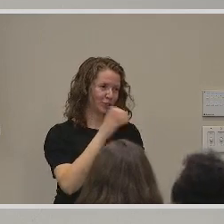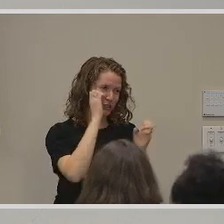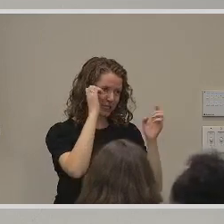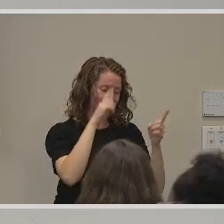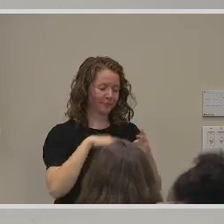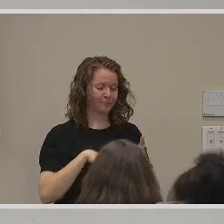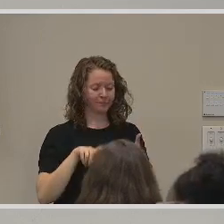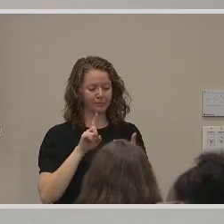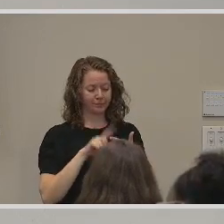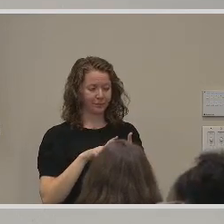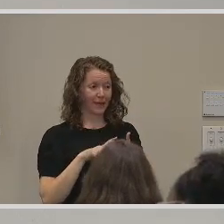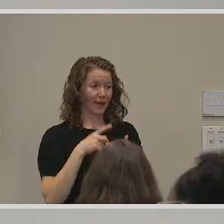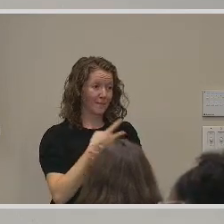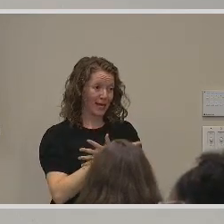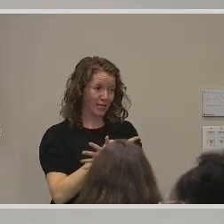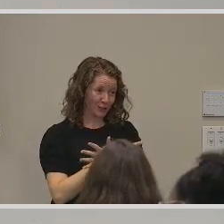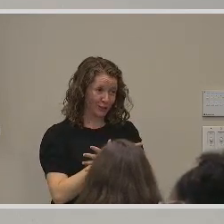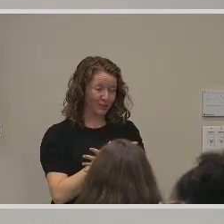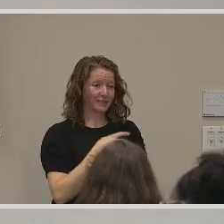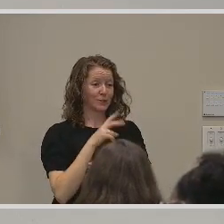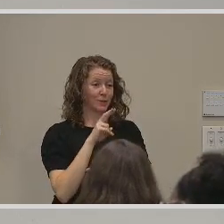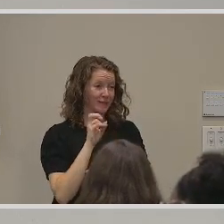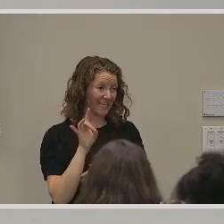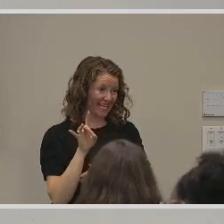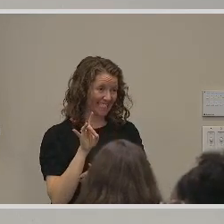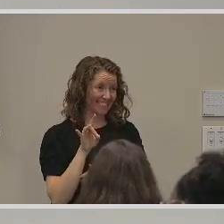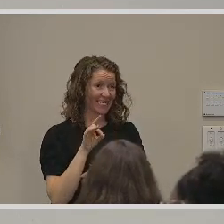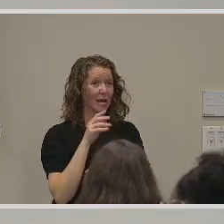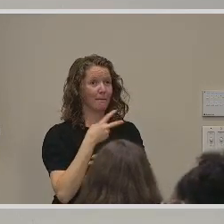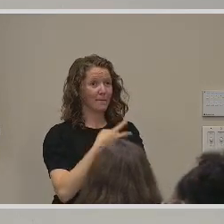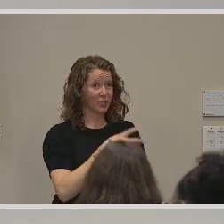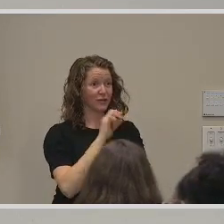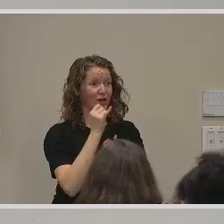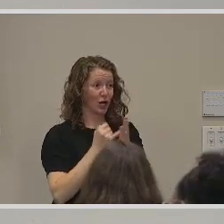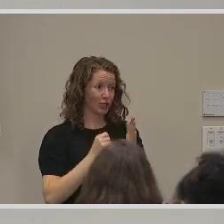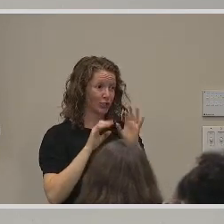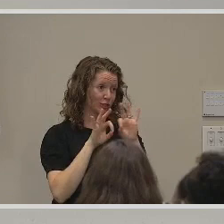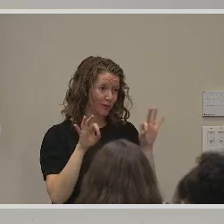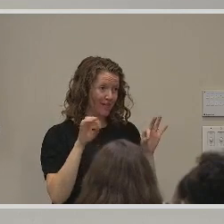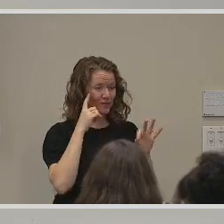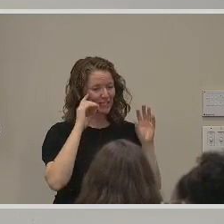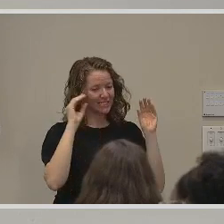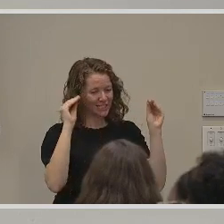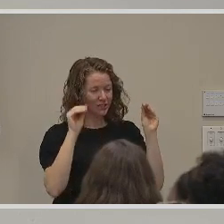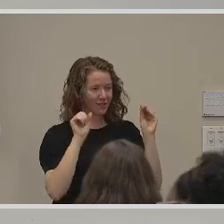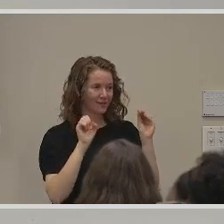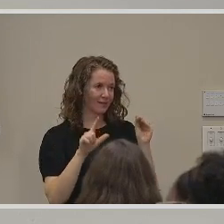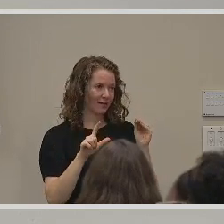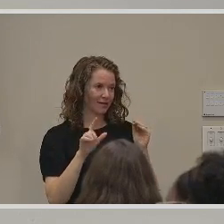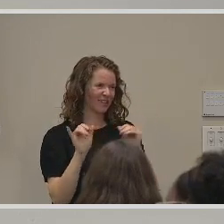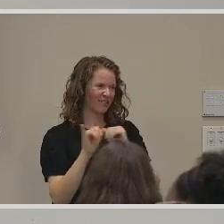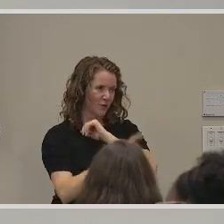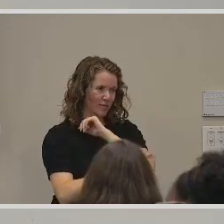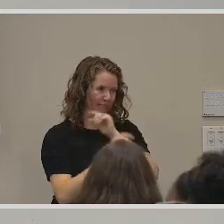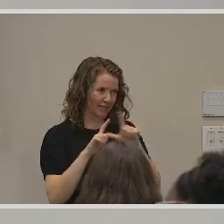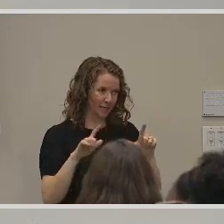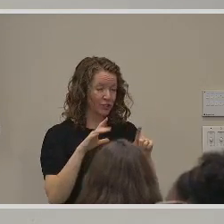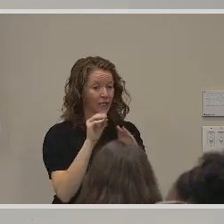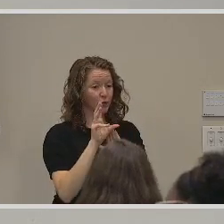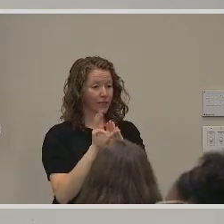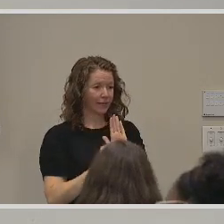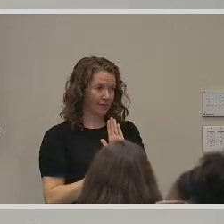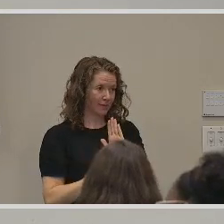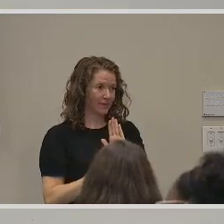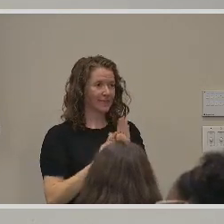2008, she earned her Master of Arts degree in teaching American Sign Language as a foreign language and curriculum